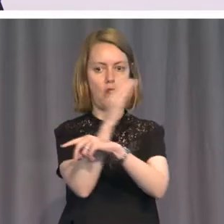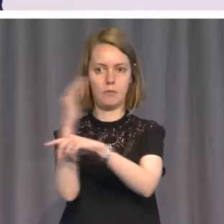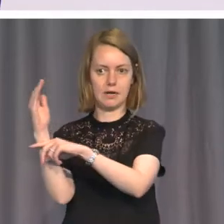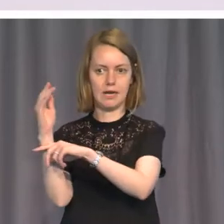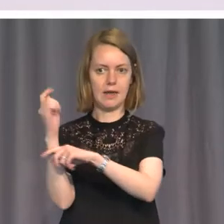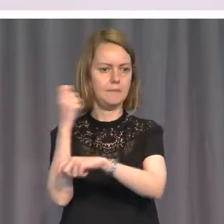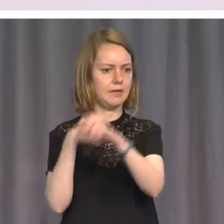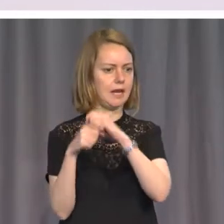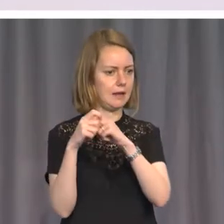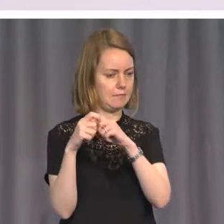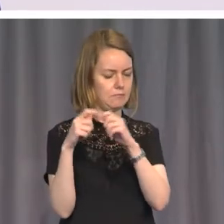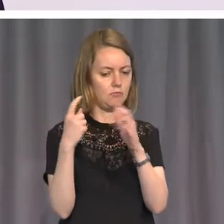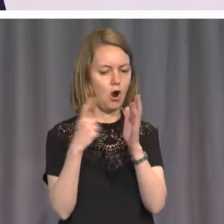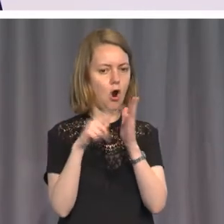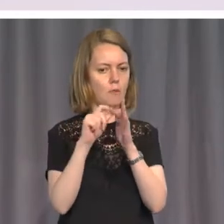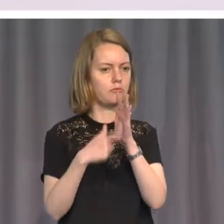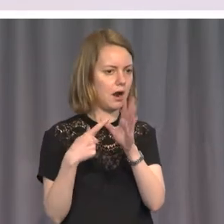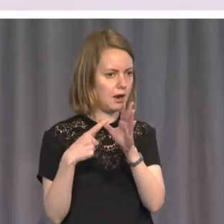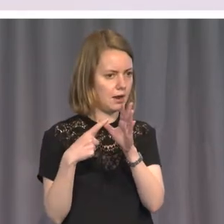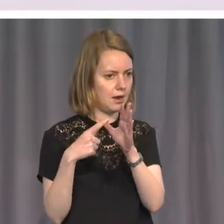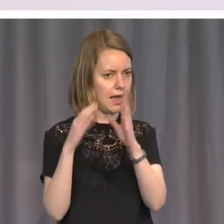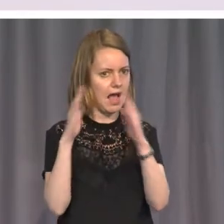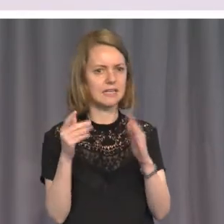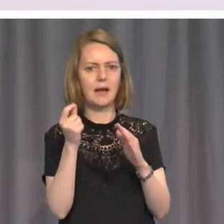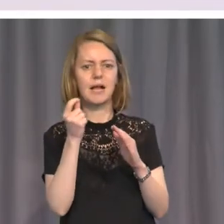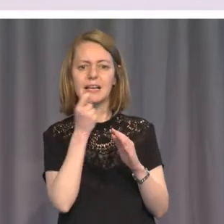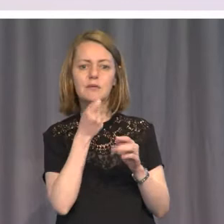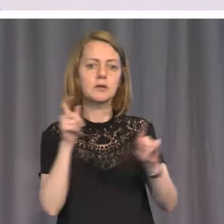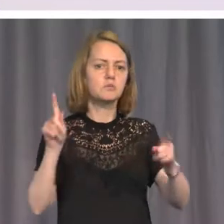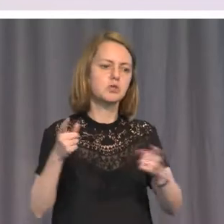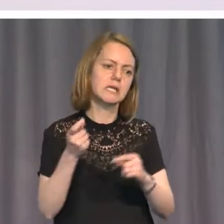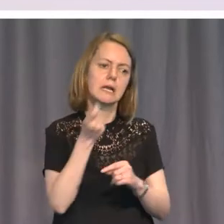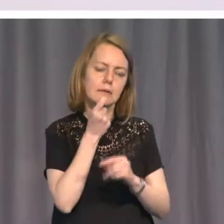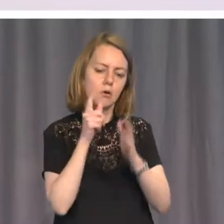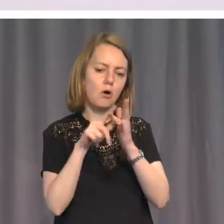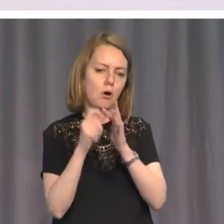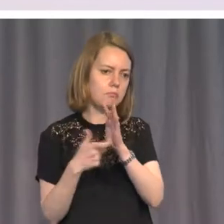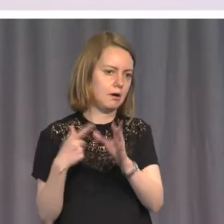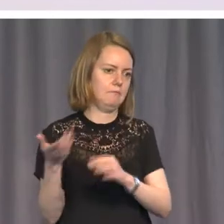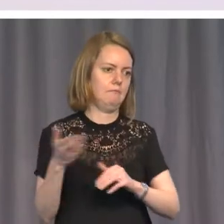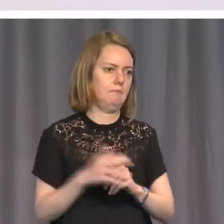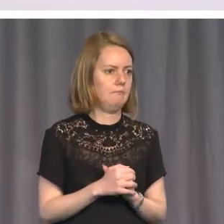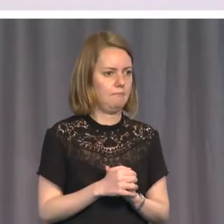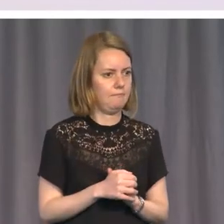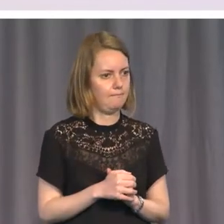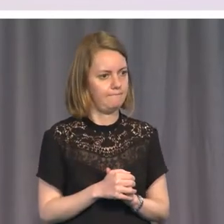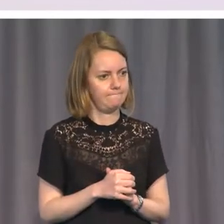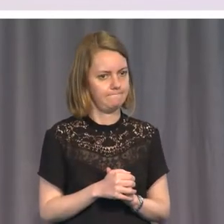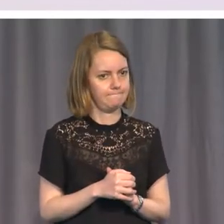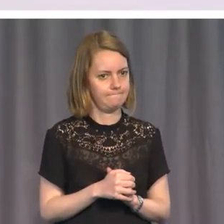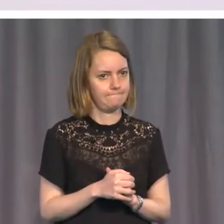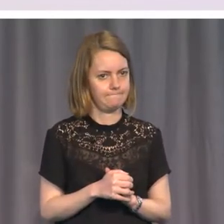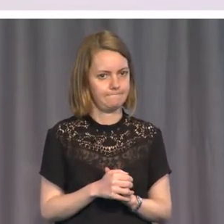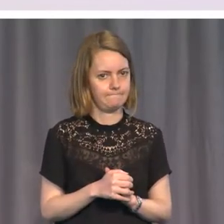big recital hall with a small opera theatre on the side. Couldn't, of course, manage the ring